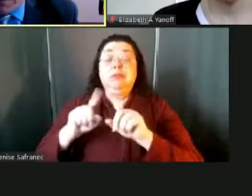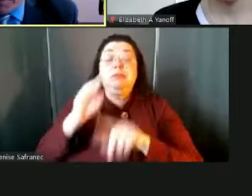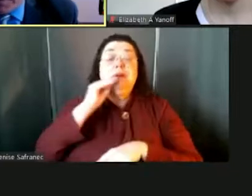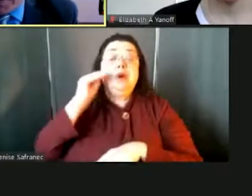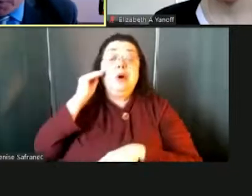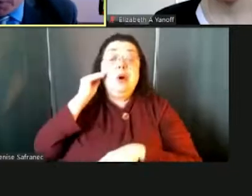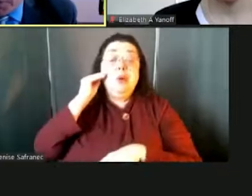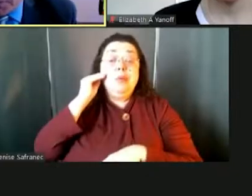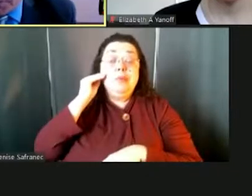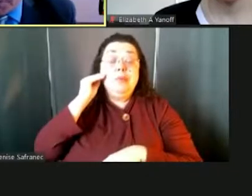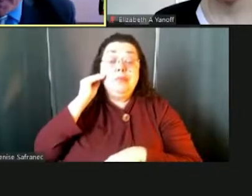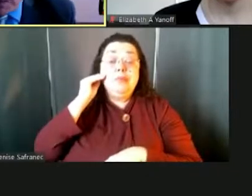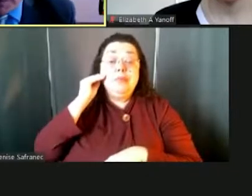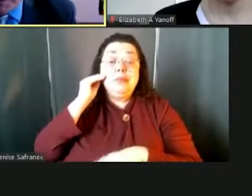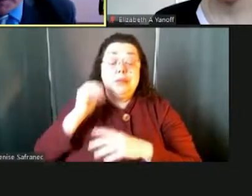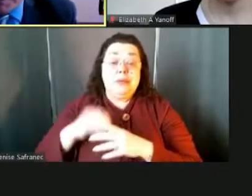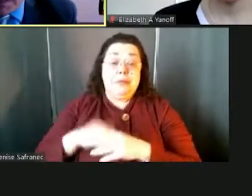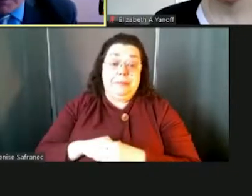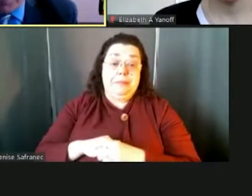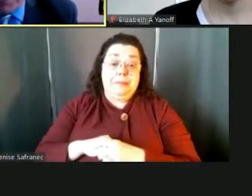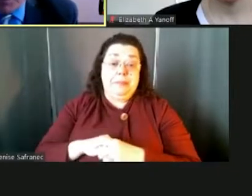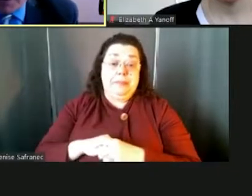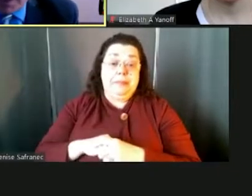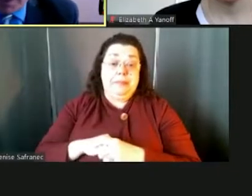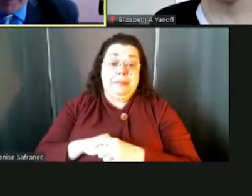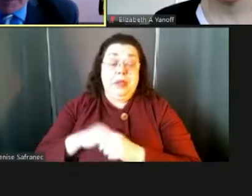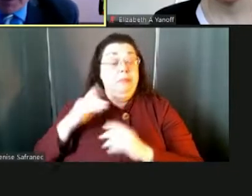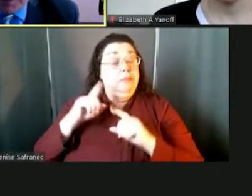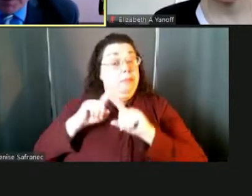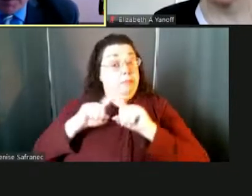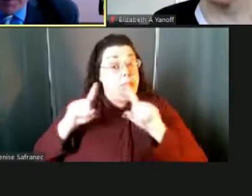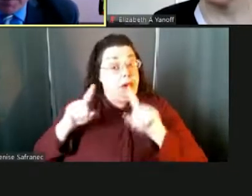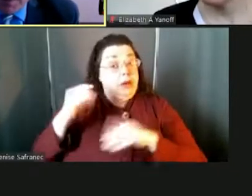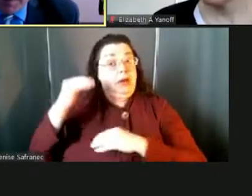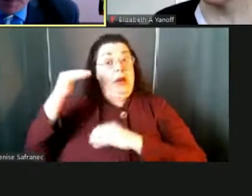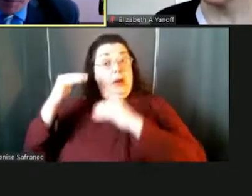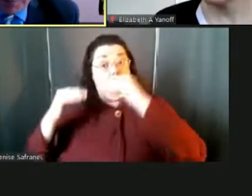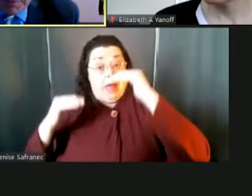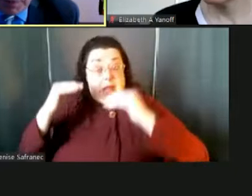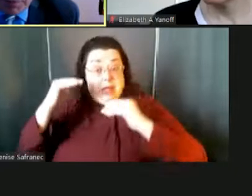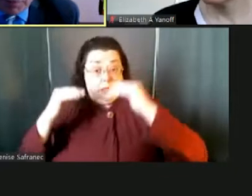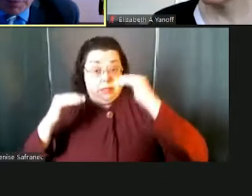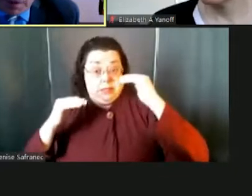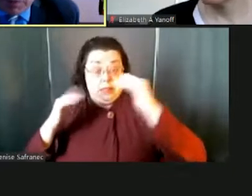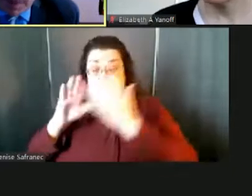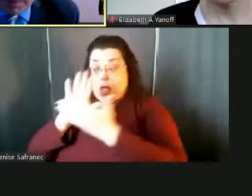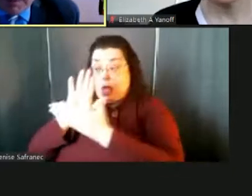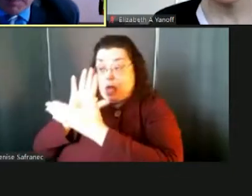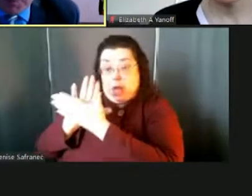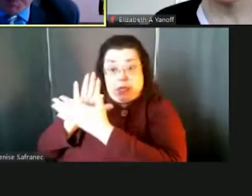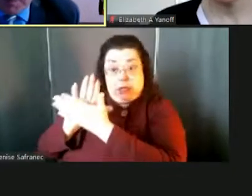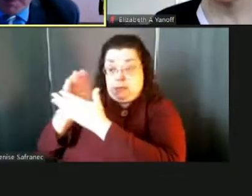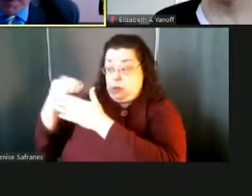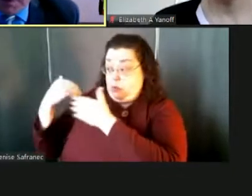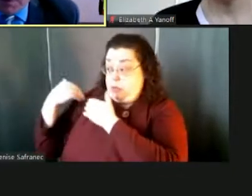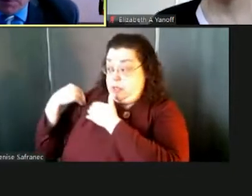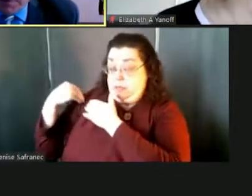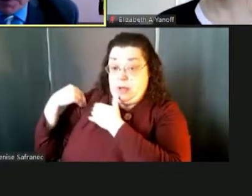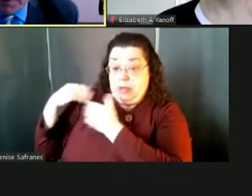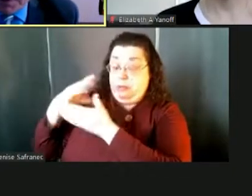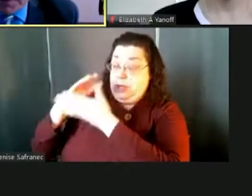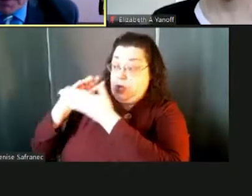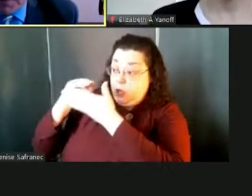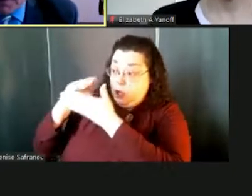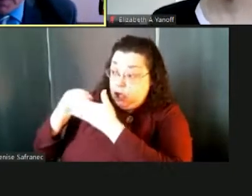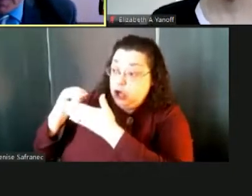core area teachers, there's a balance. There's a balance between academic accountability, which we all want to make sure that the kids are